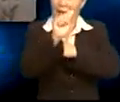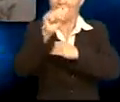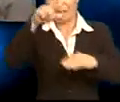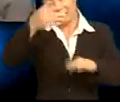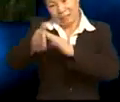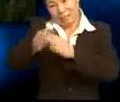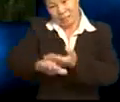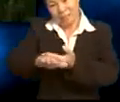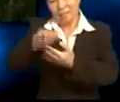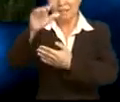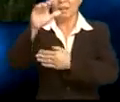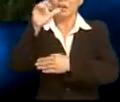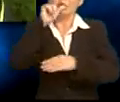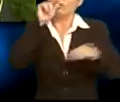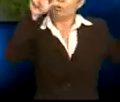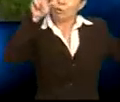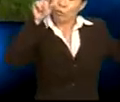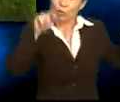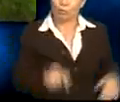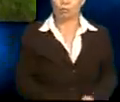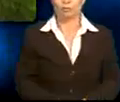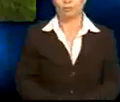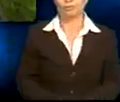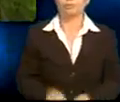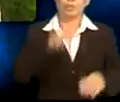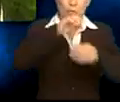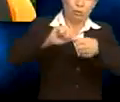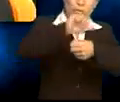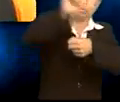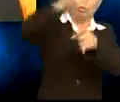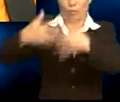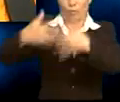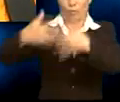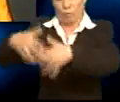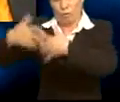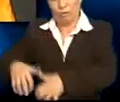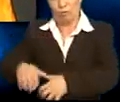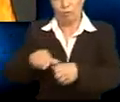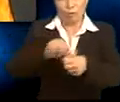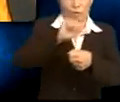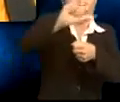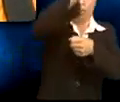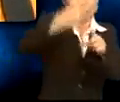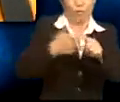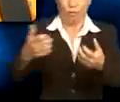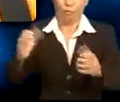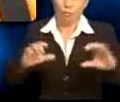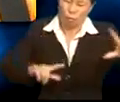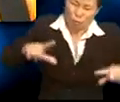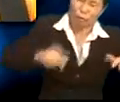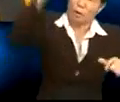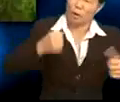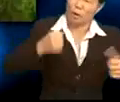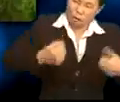a dead crow in the drain, killed by the air pollution in the city. Yeah. Smoke from factories, fumes from lorries, buses, cars,